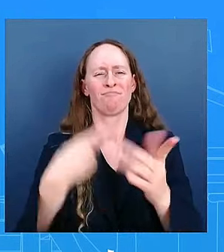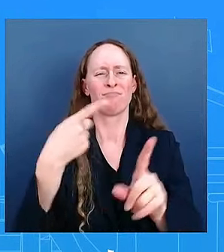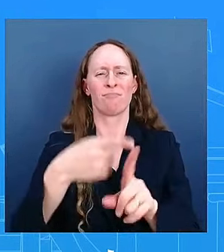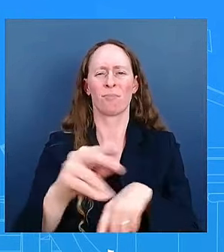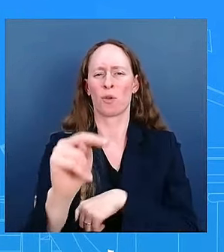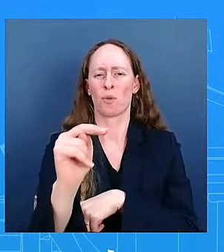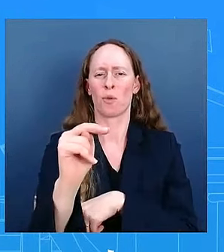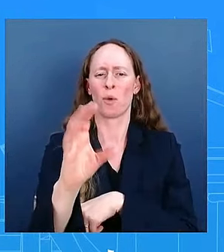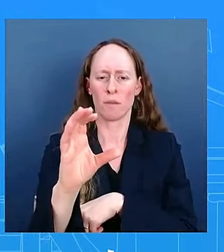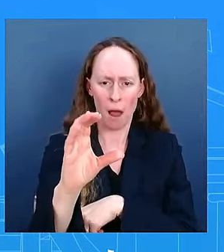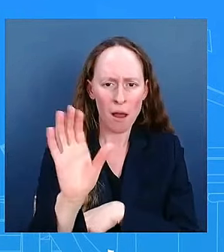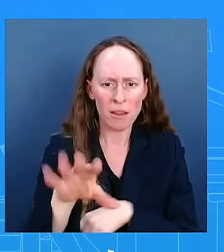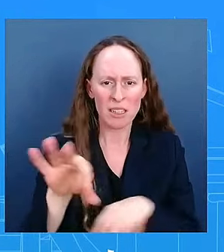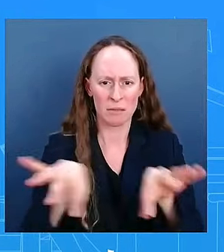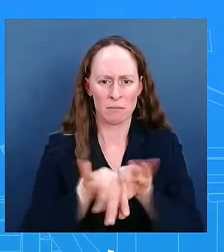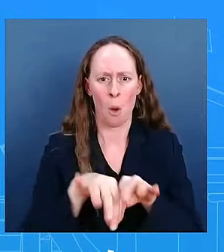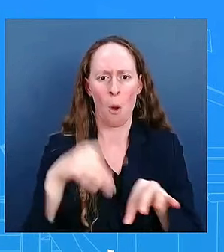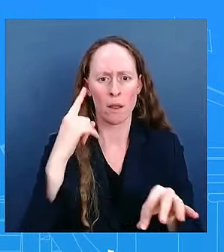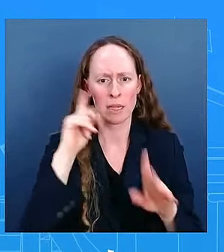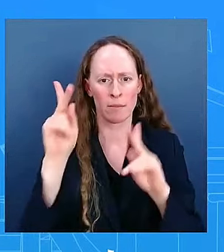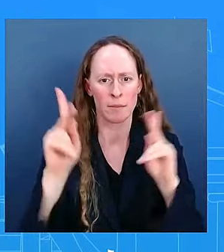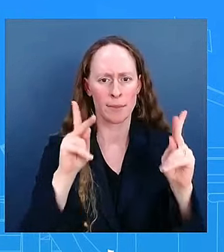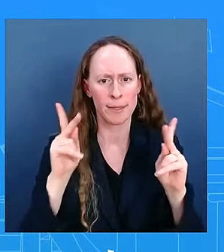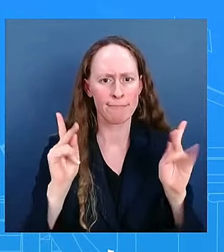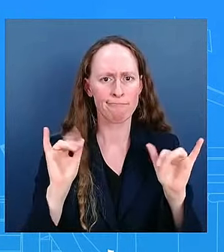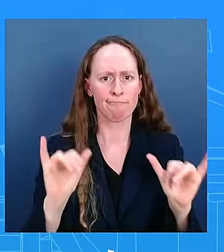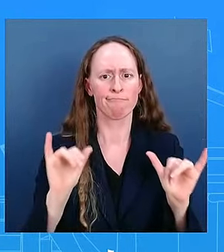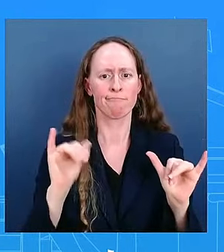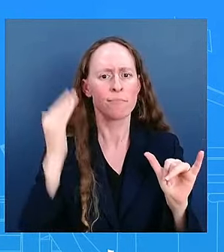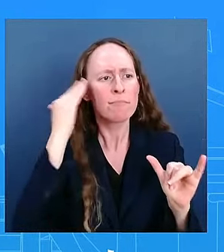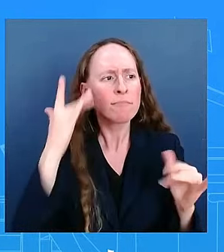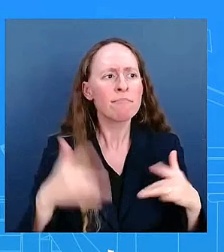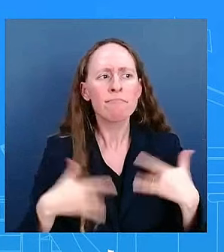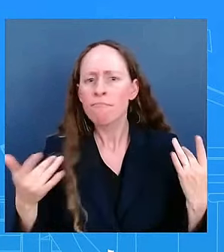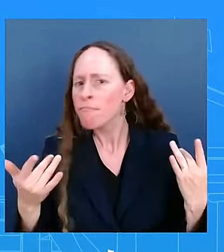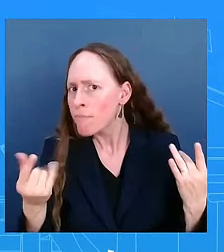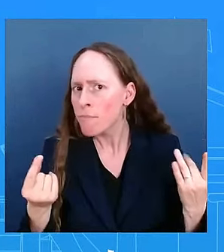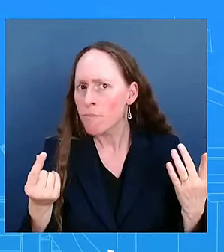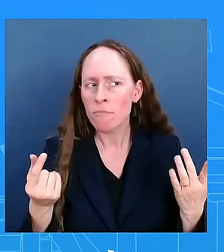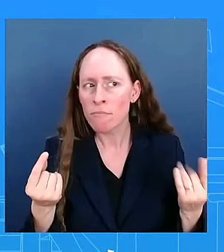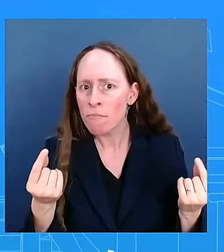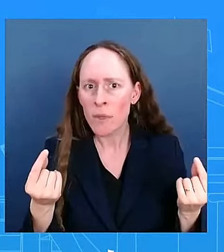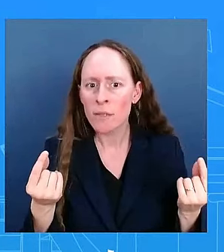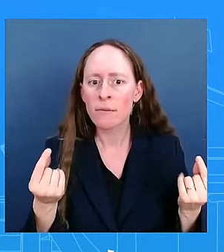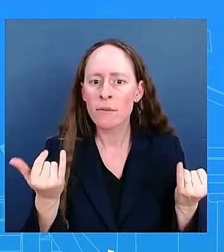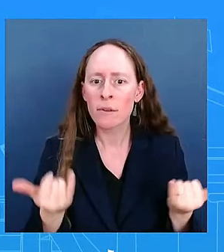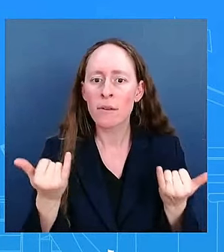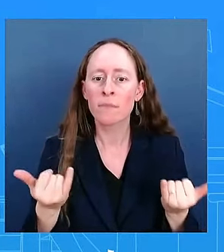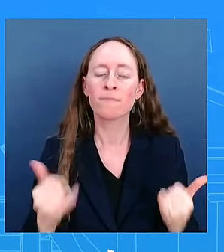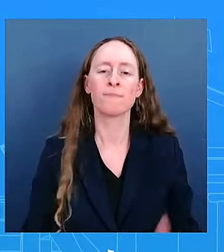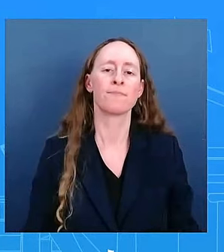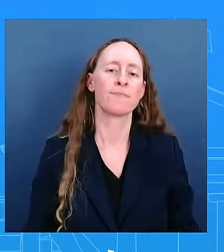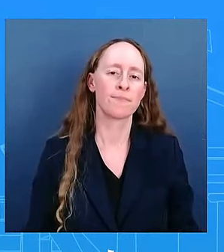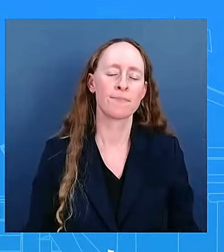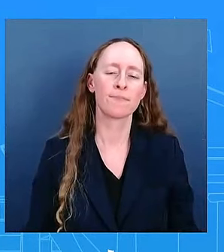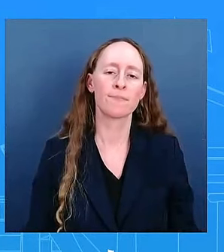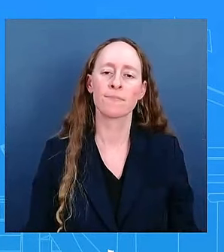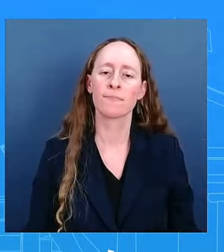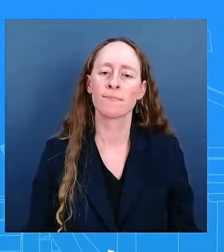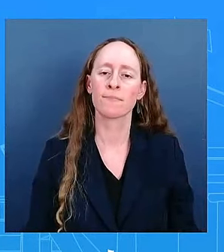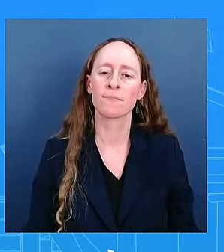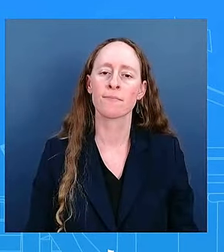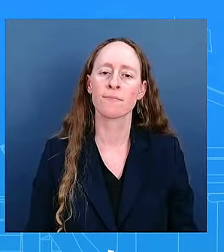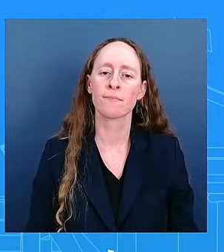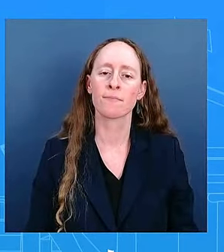folks to have an update. So as you know, the Biden-Harris administration, when it came to dealing with these two historic